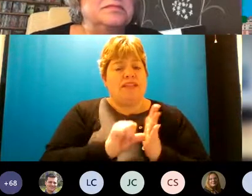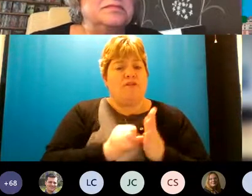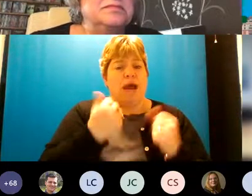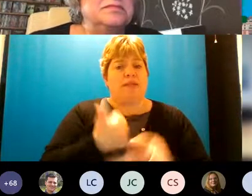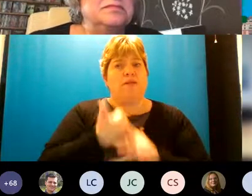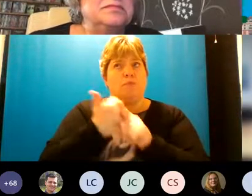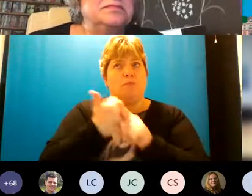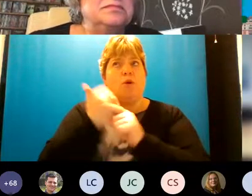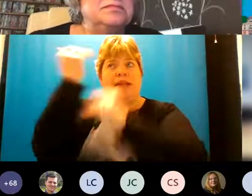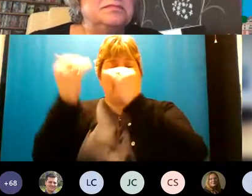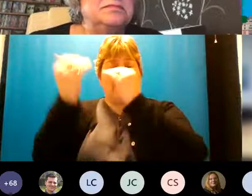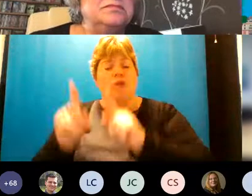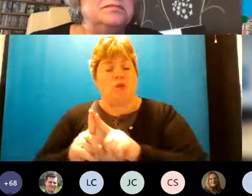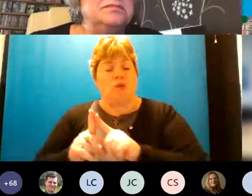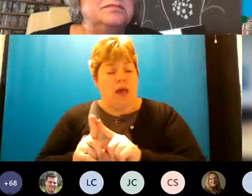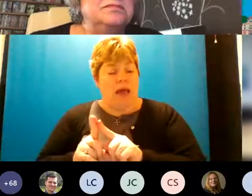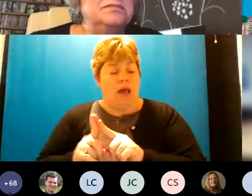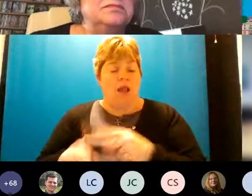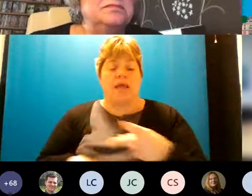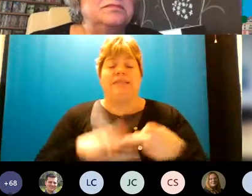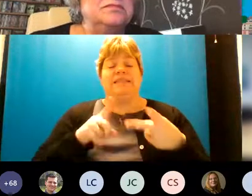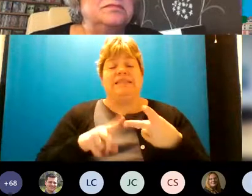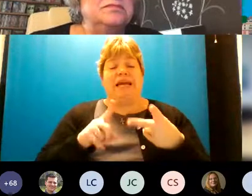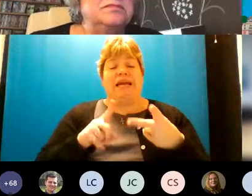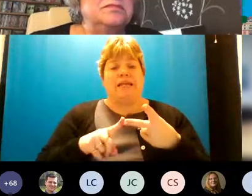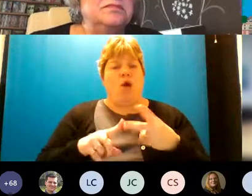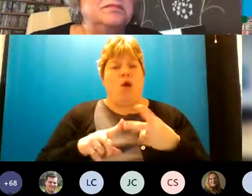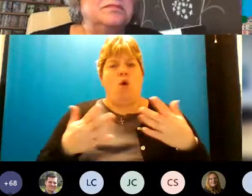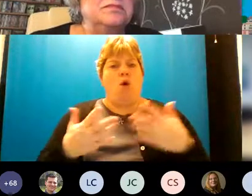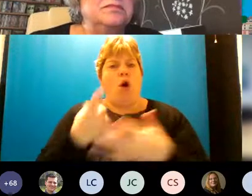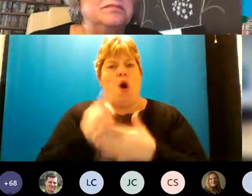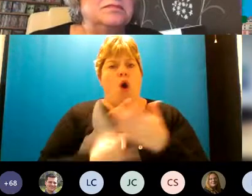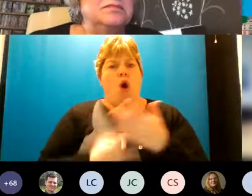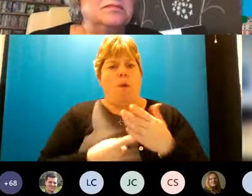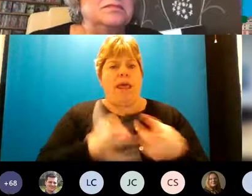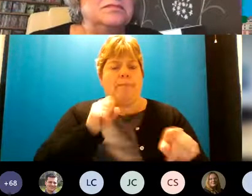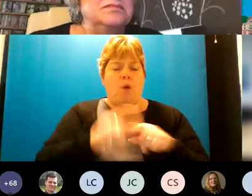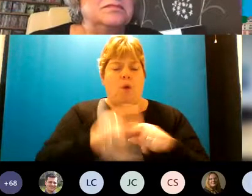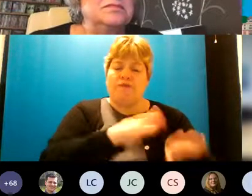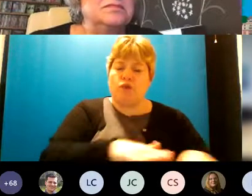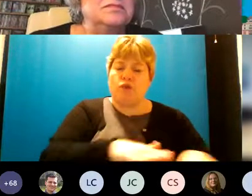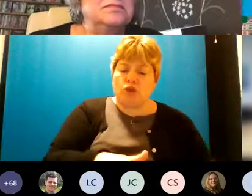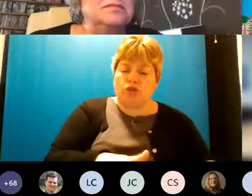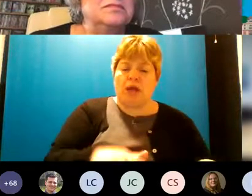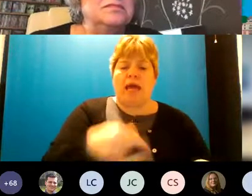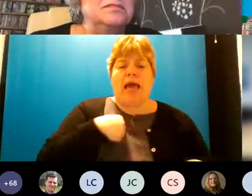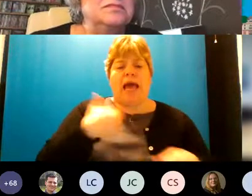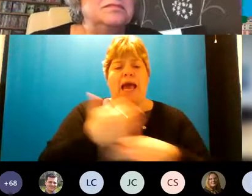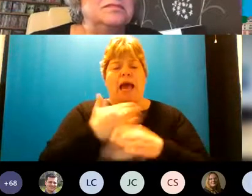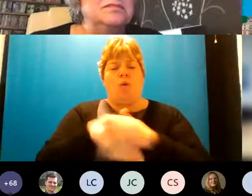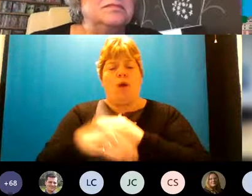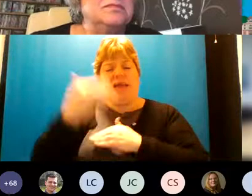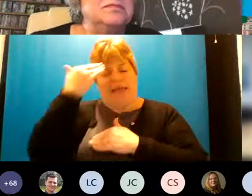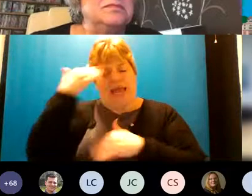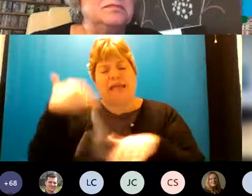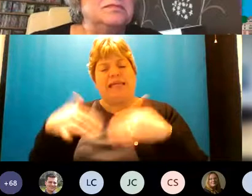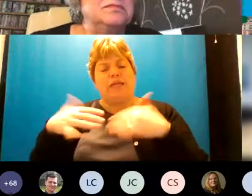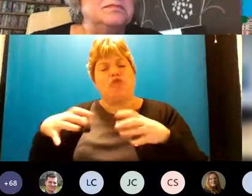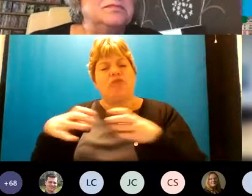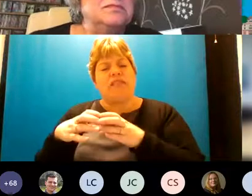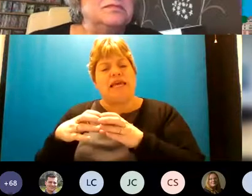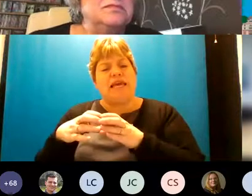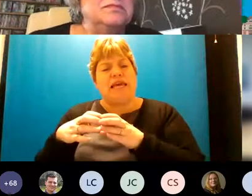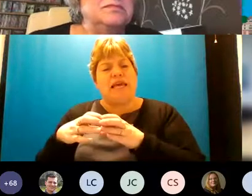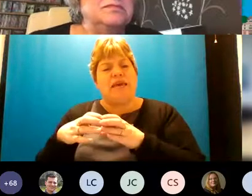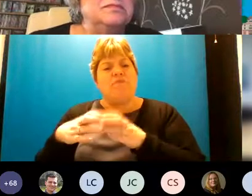adults as well secondly or was it just mainly for children i work in a head injury team so